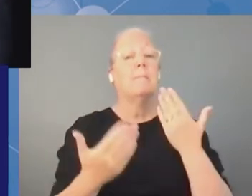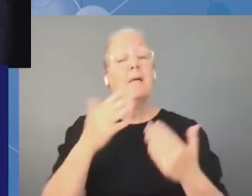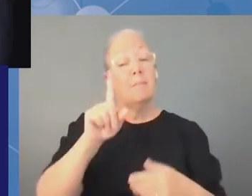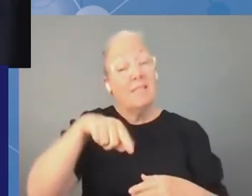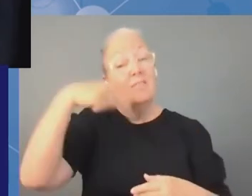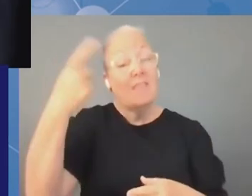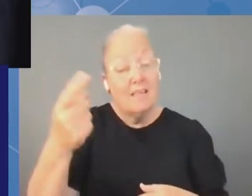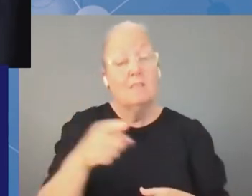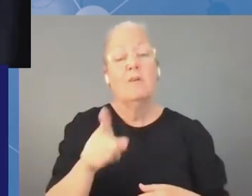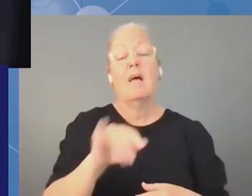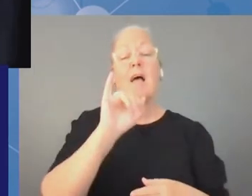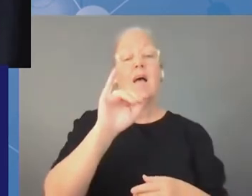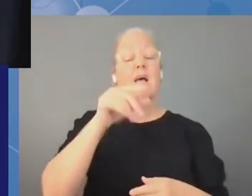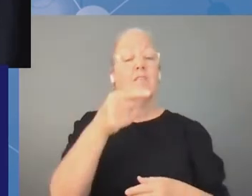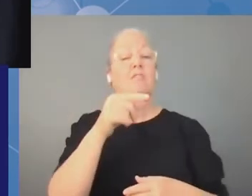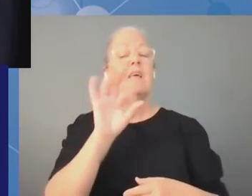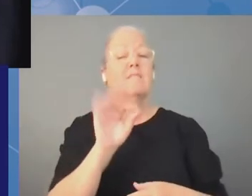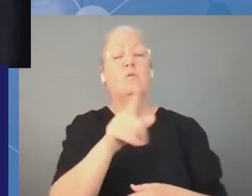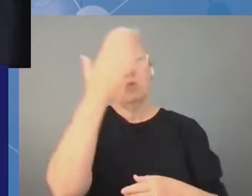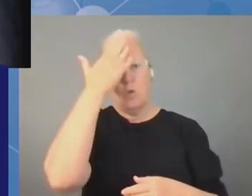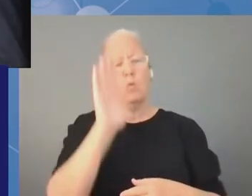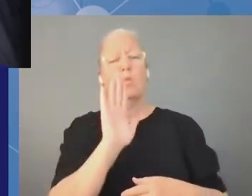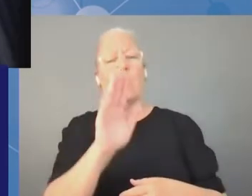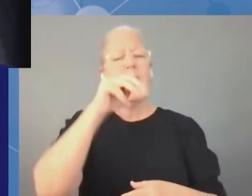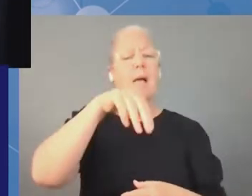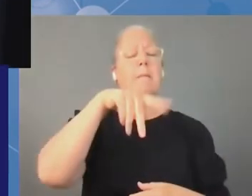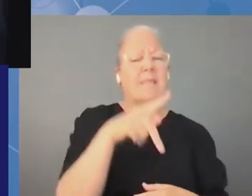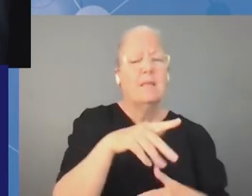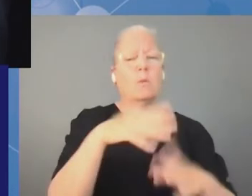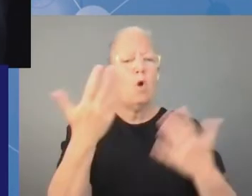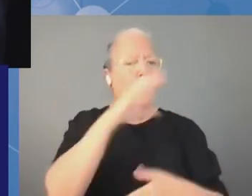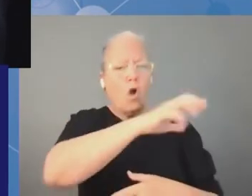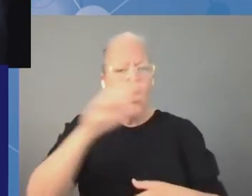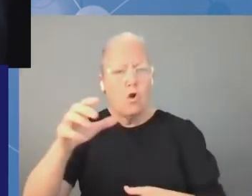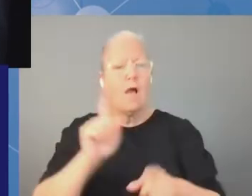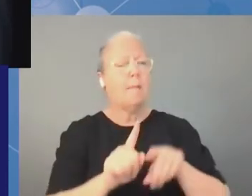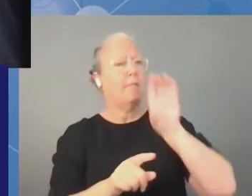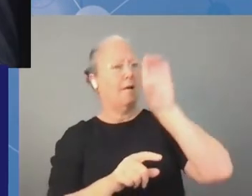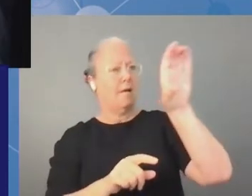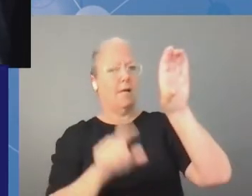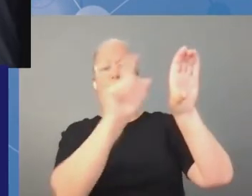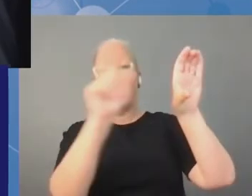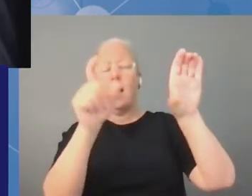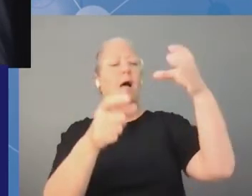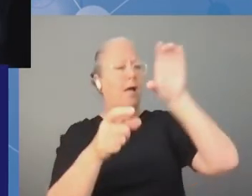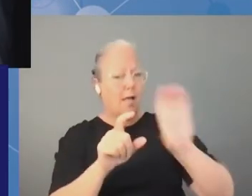whereby know your mps which mps from which countries are there and what sessions they'll be attending so that local nris can be able to